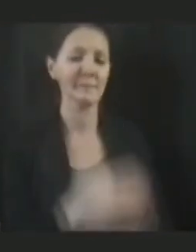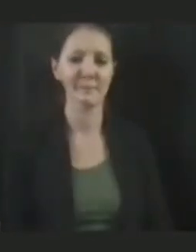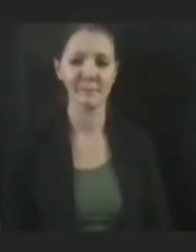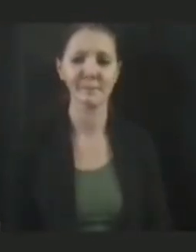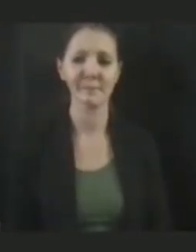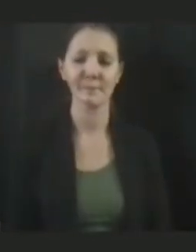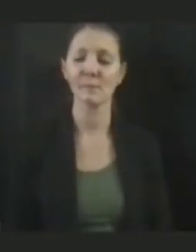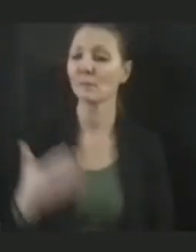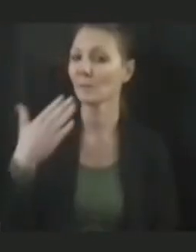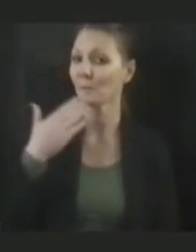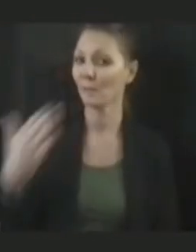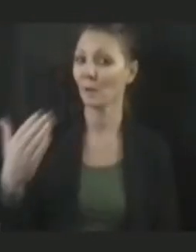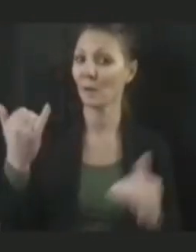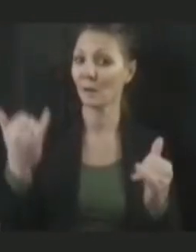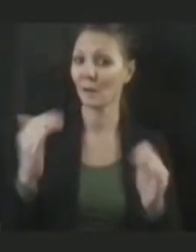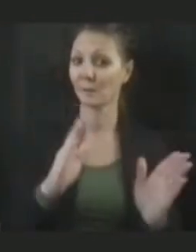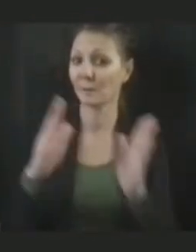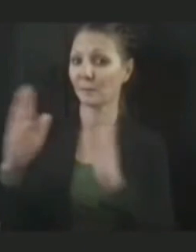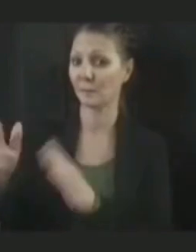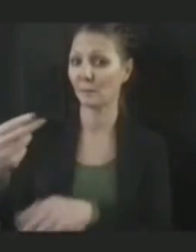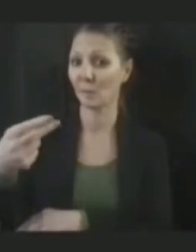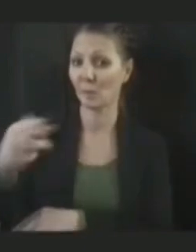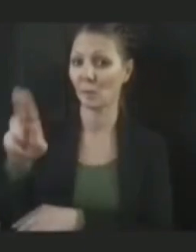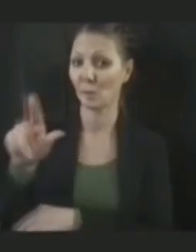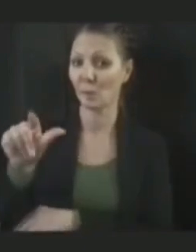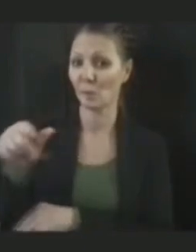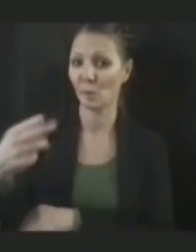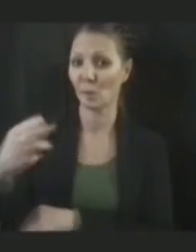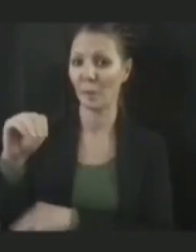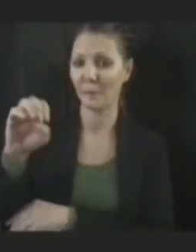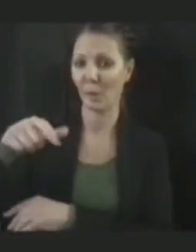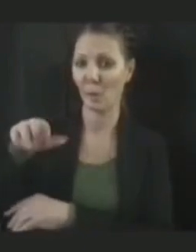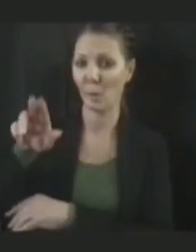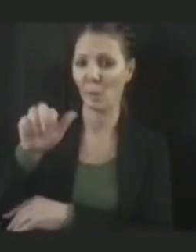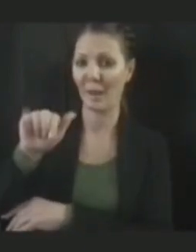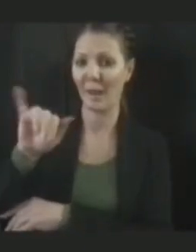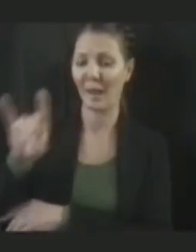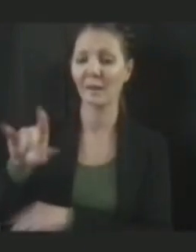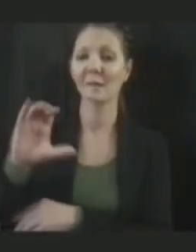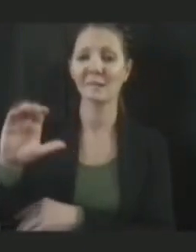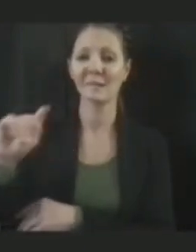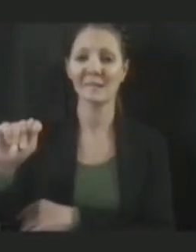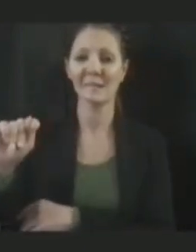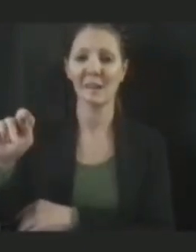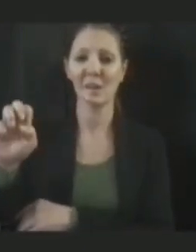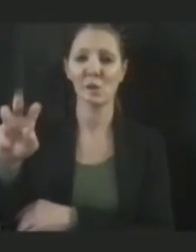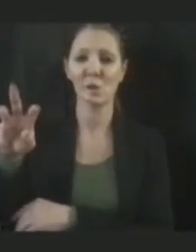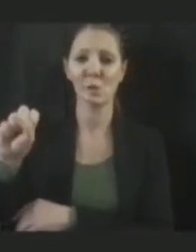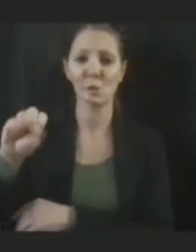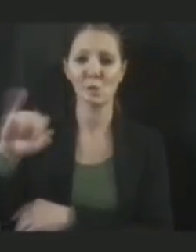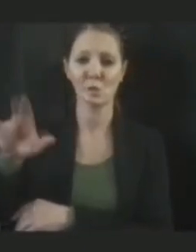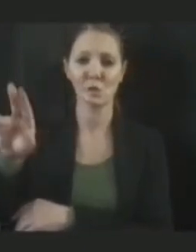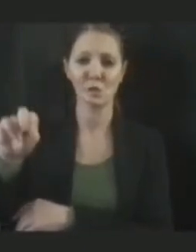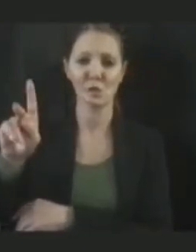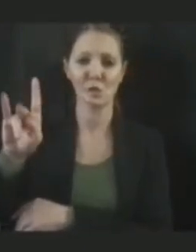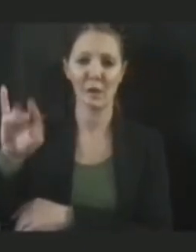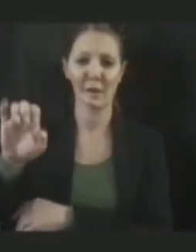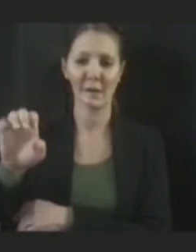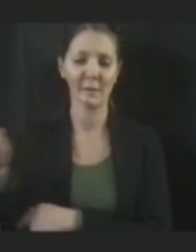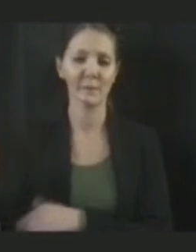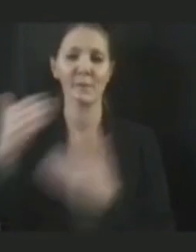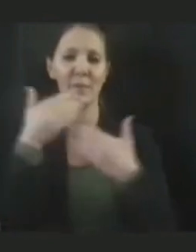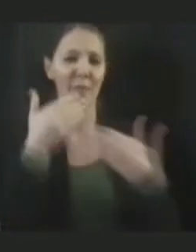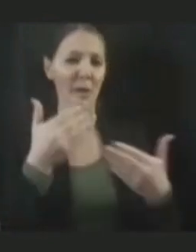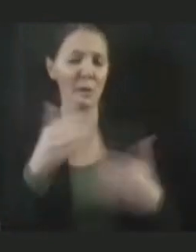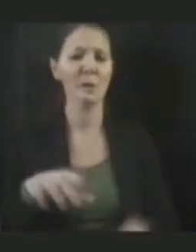Thank you, Paul. We'll go next to Hugh McQuaid, CT News Junkie. Thanks, Max. Governor or Josh,